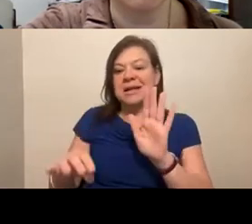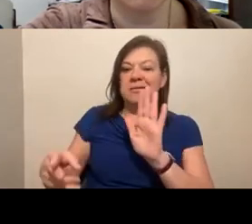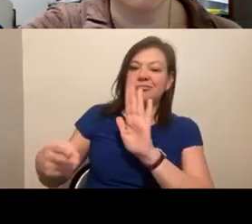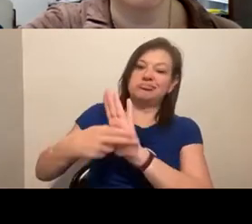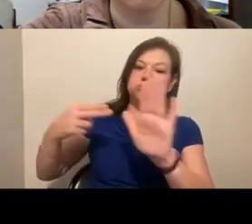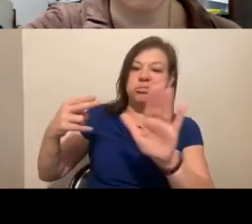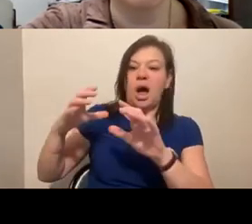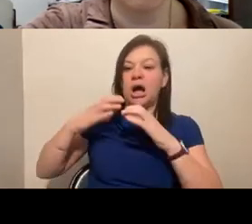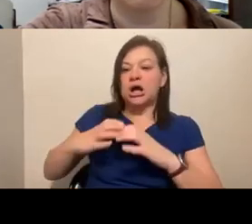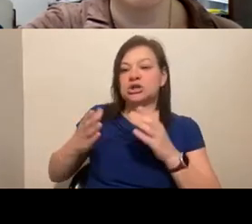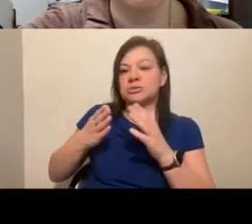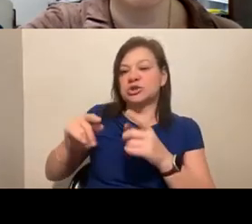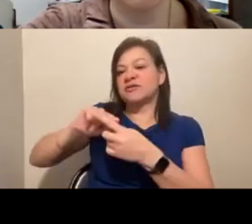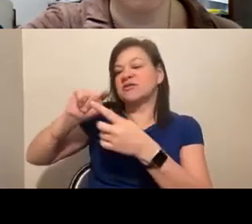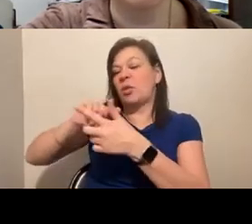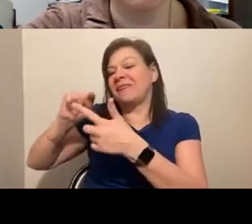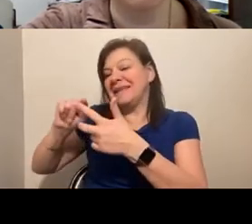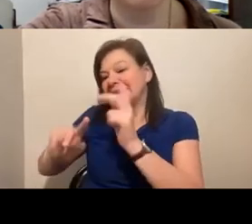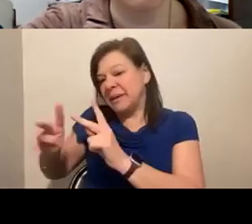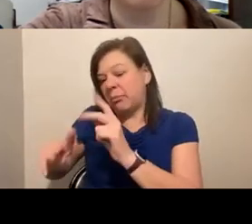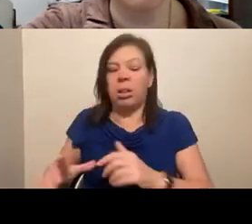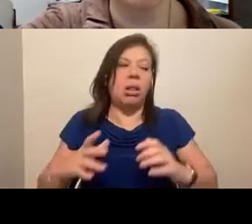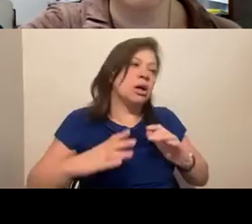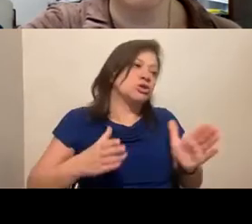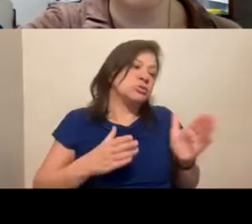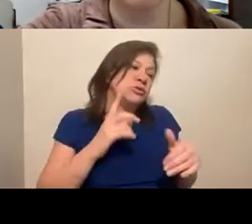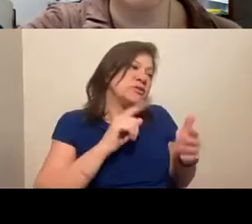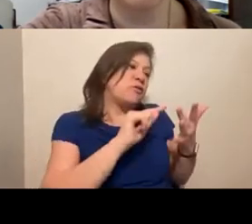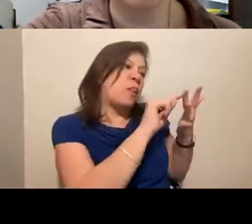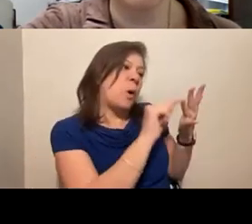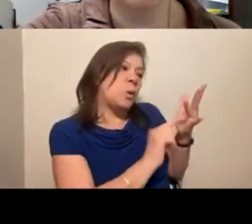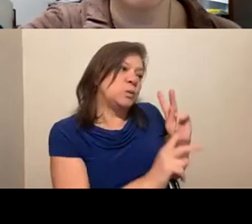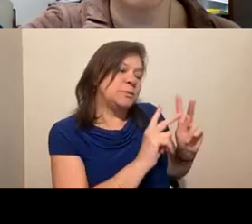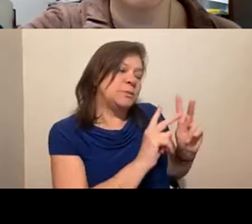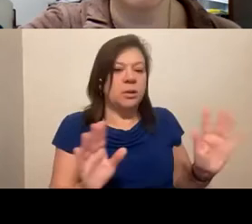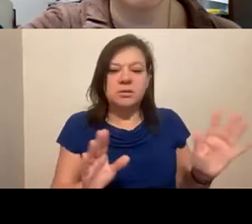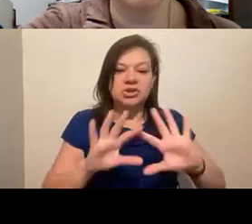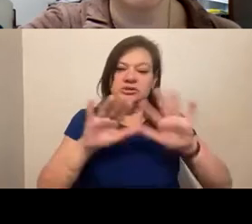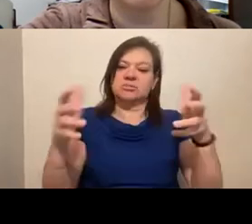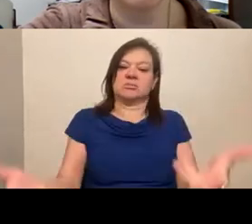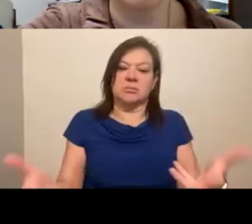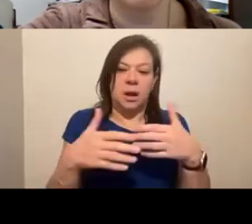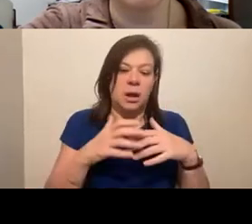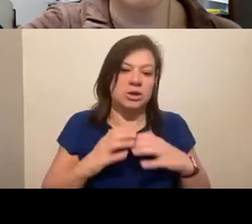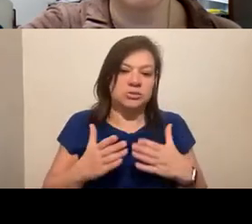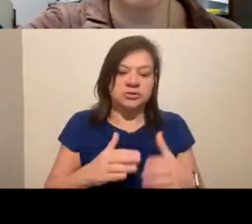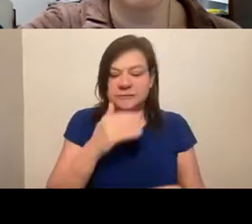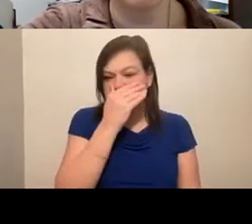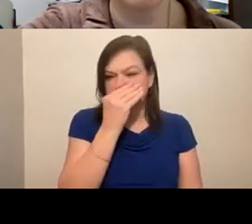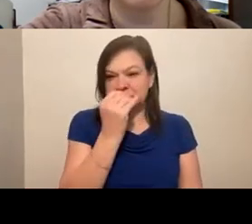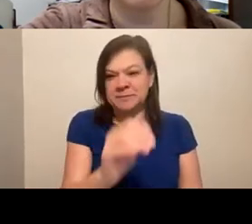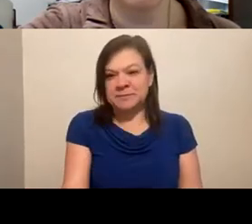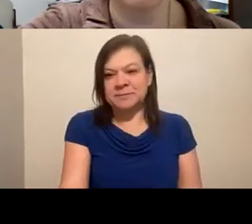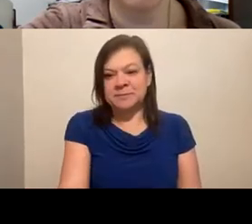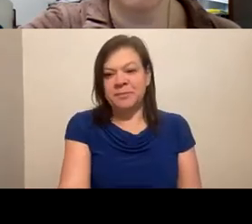for this type of person or that type of person. And I want to just sort of end with, and people might have other